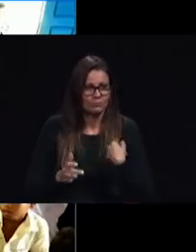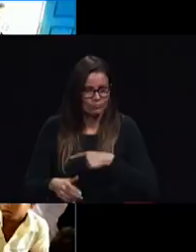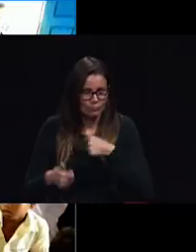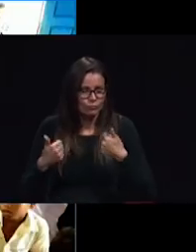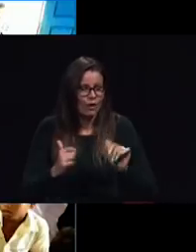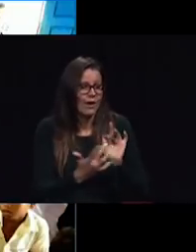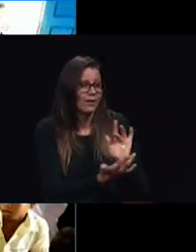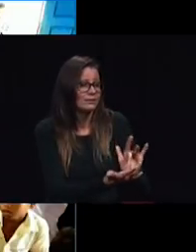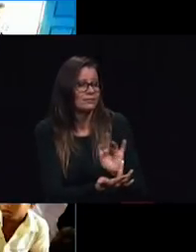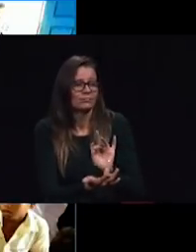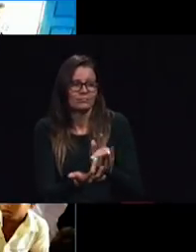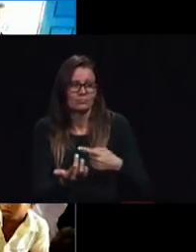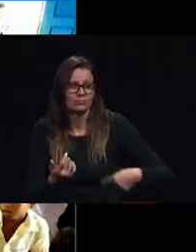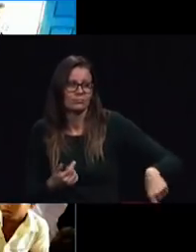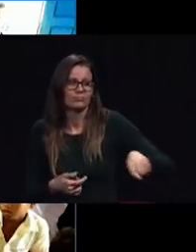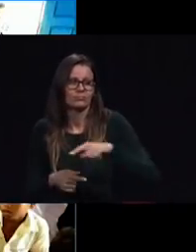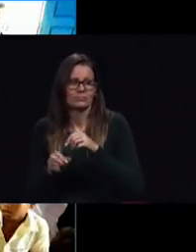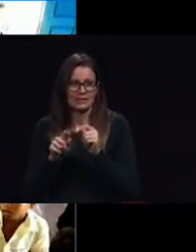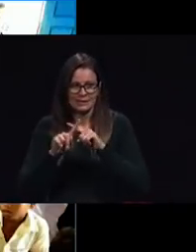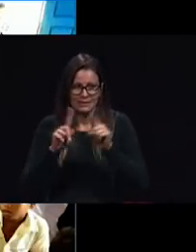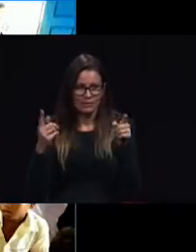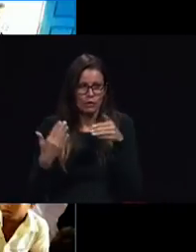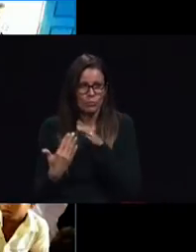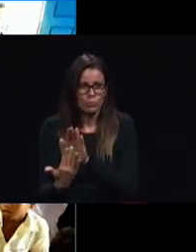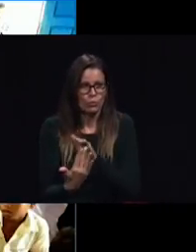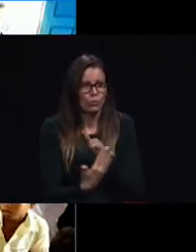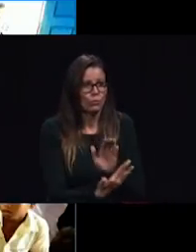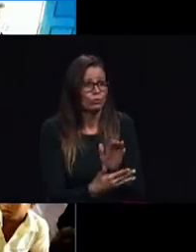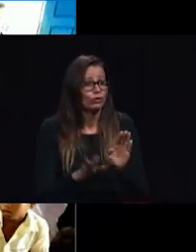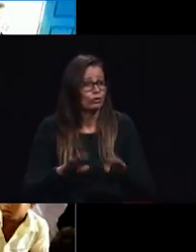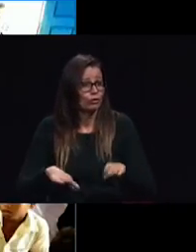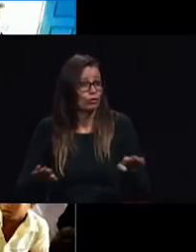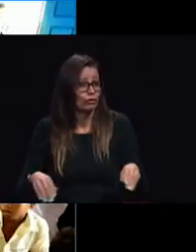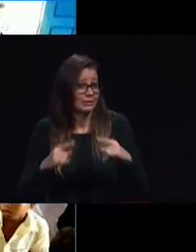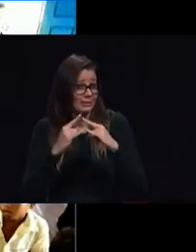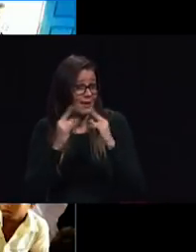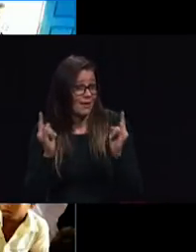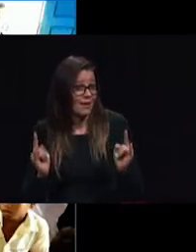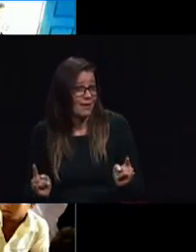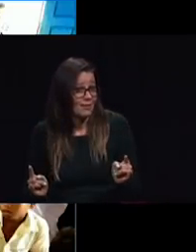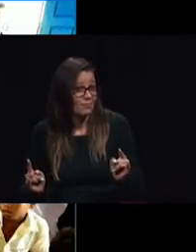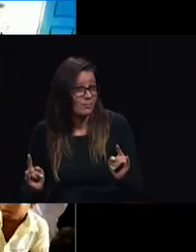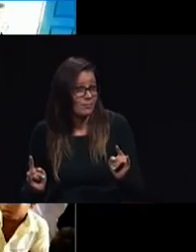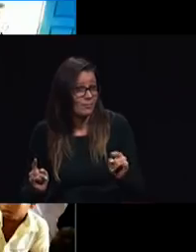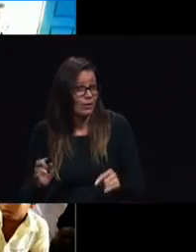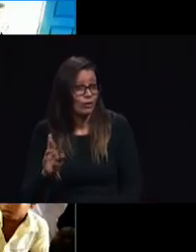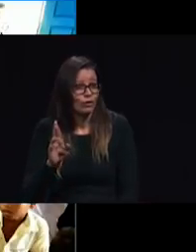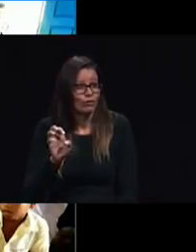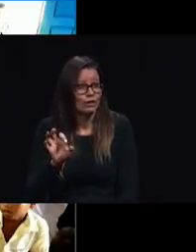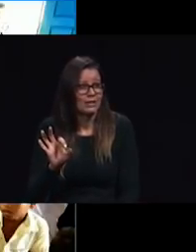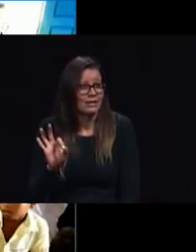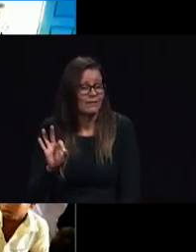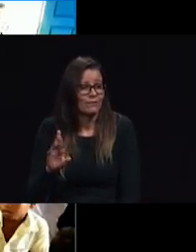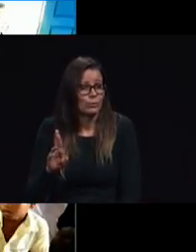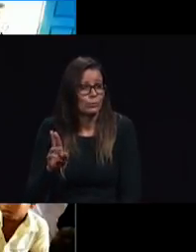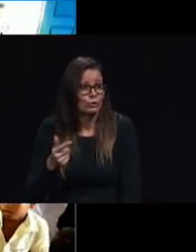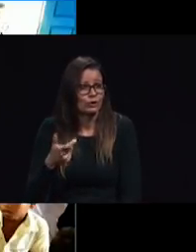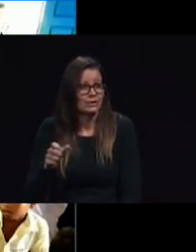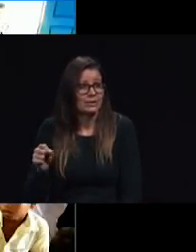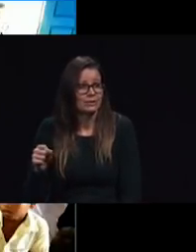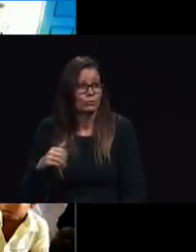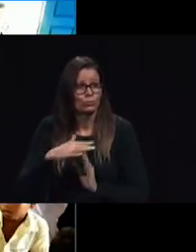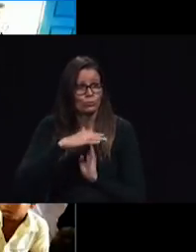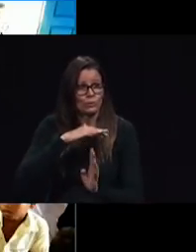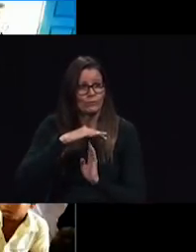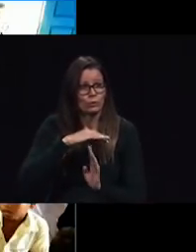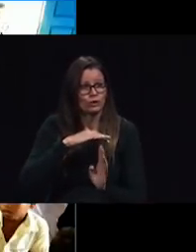ways we use children's camp refugee children ministry is one of our latest and we're trying to set up preschools kindergarten